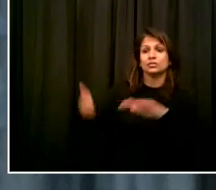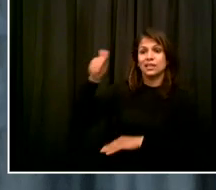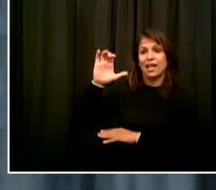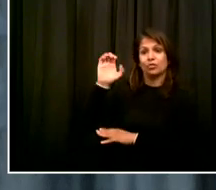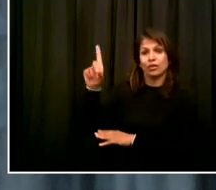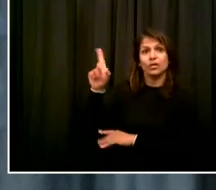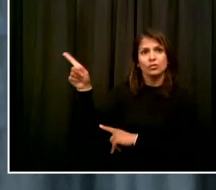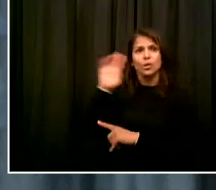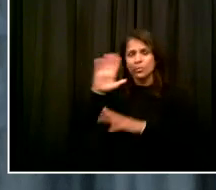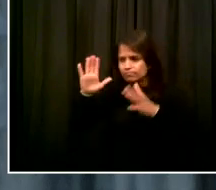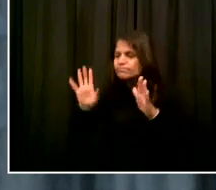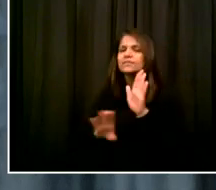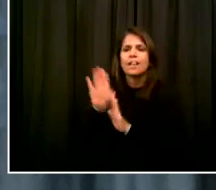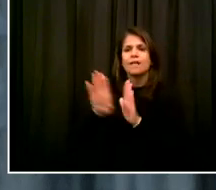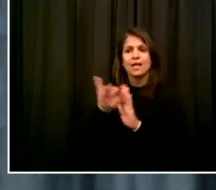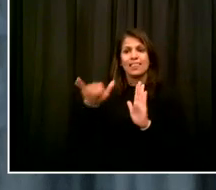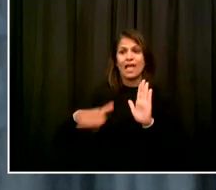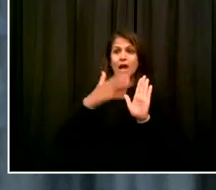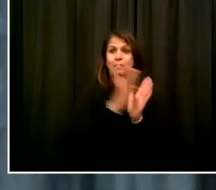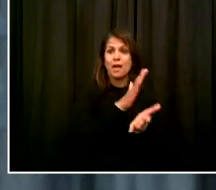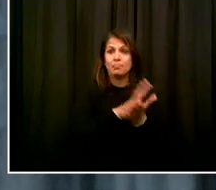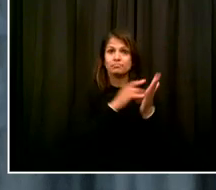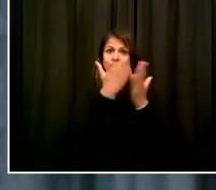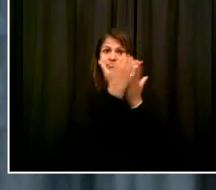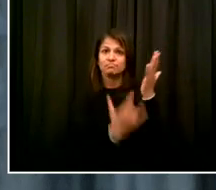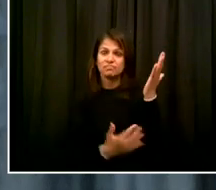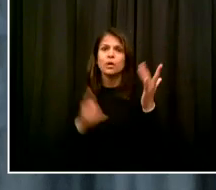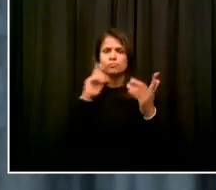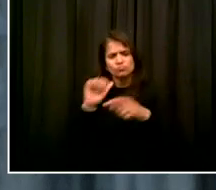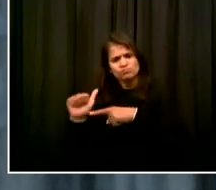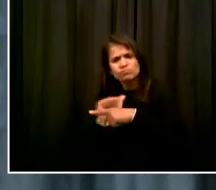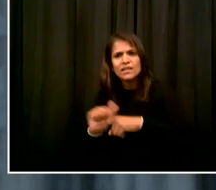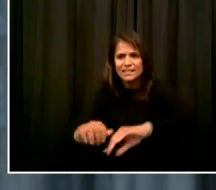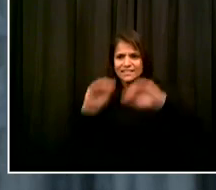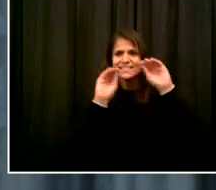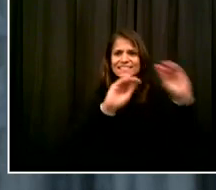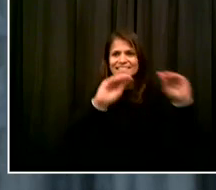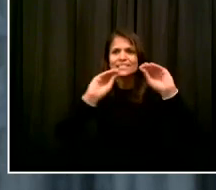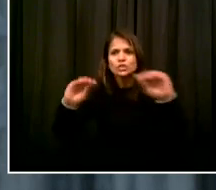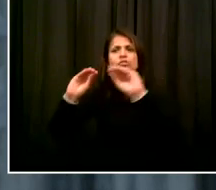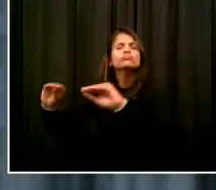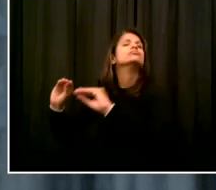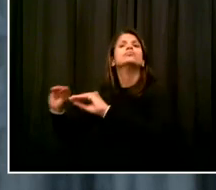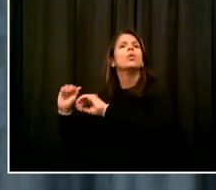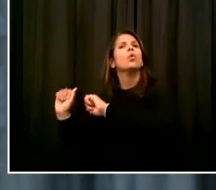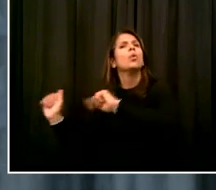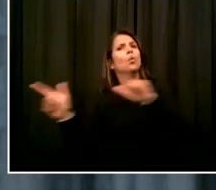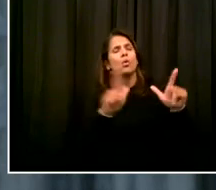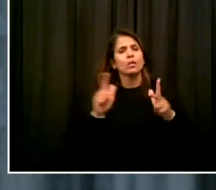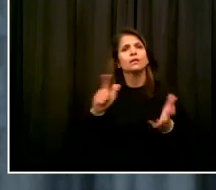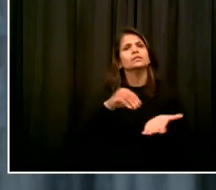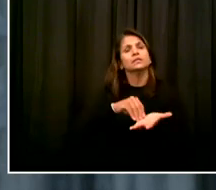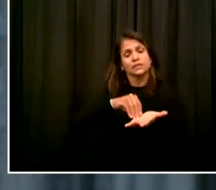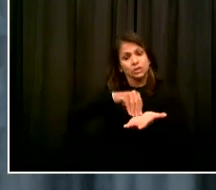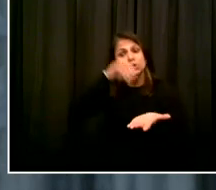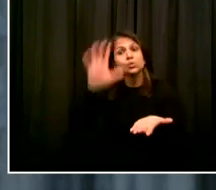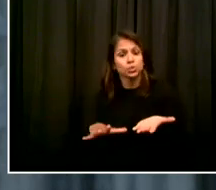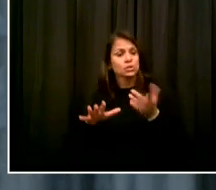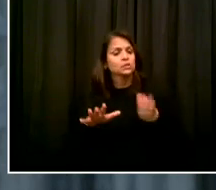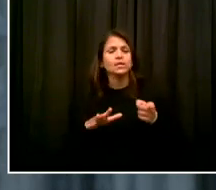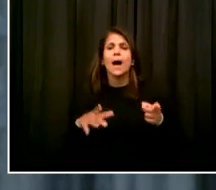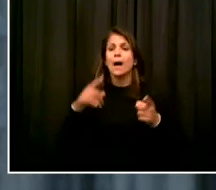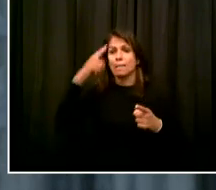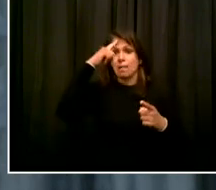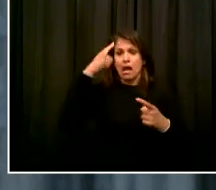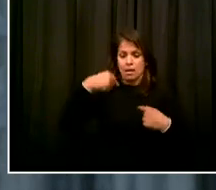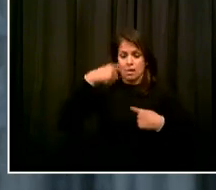exercises to support our students' mental health, especially in those first days of school. when it's critical to